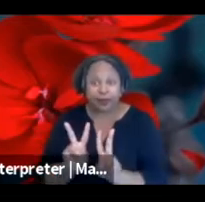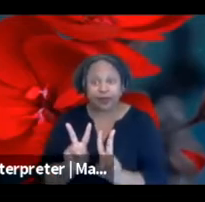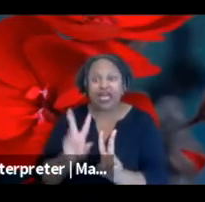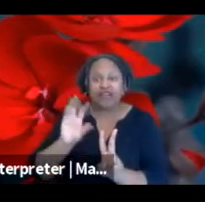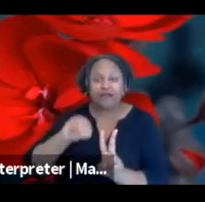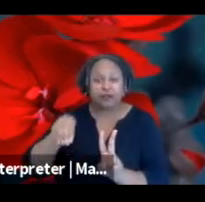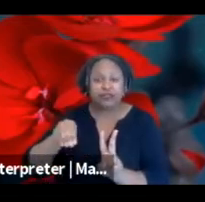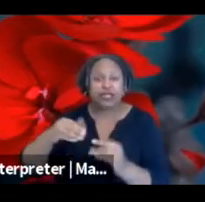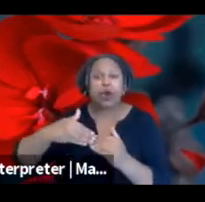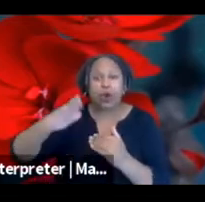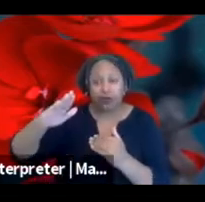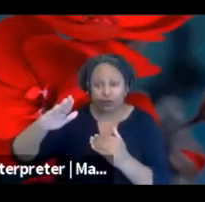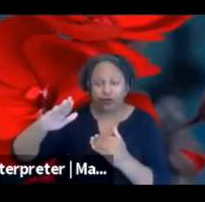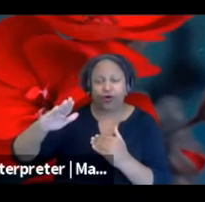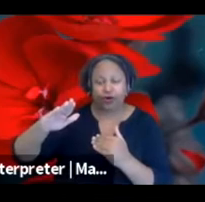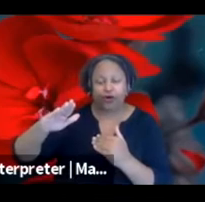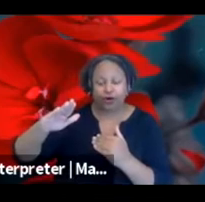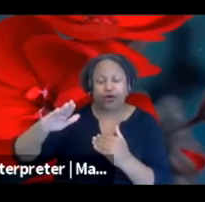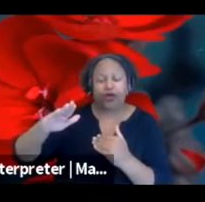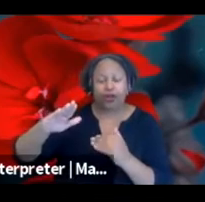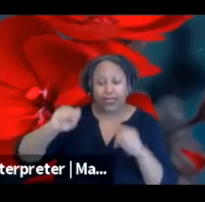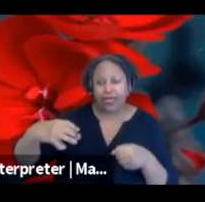clear to apply to the Toronto Arts Council.